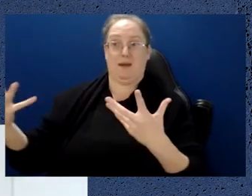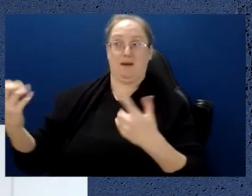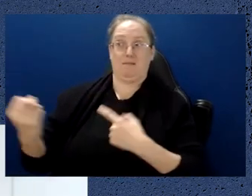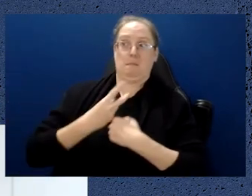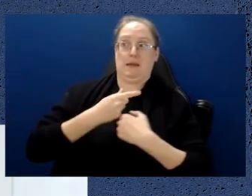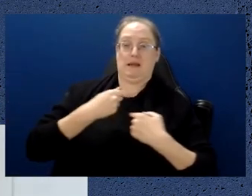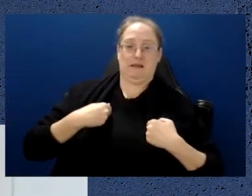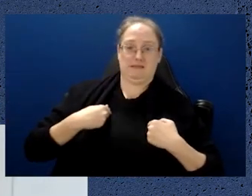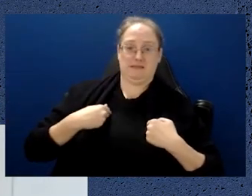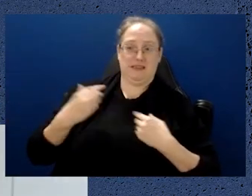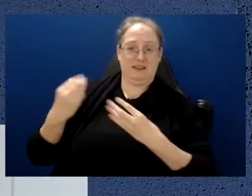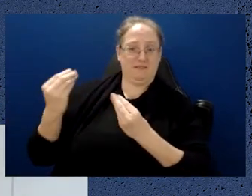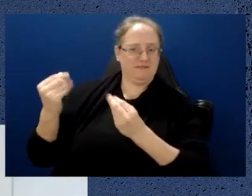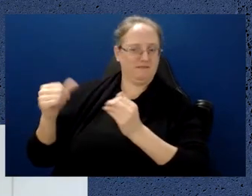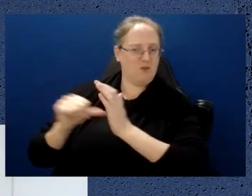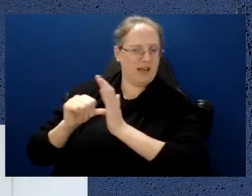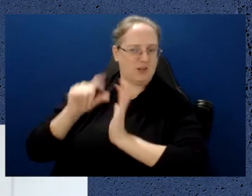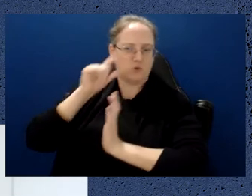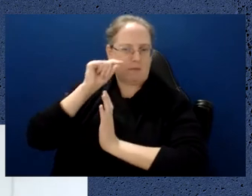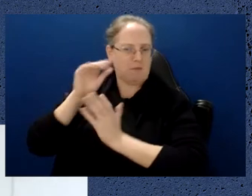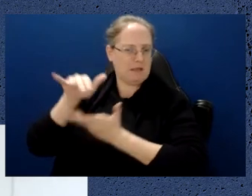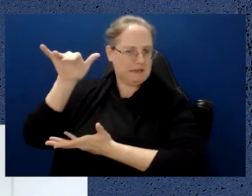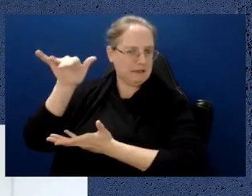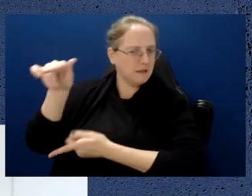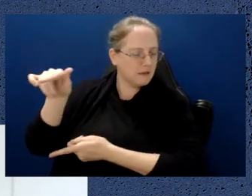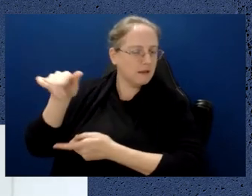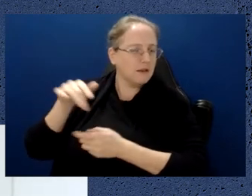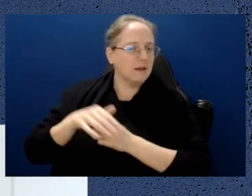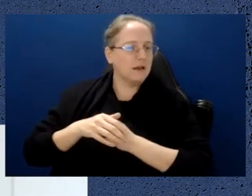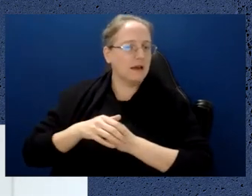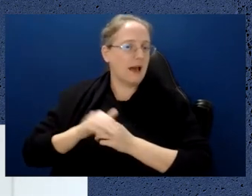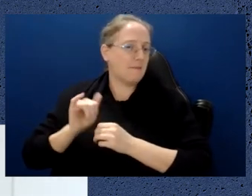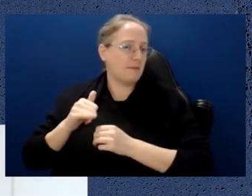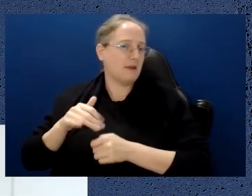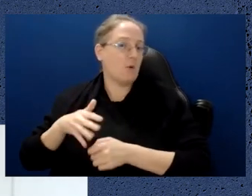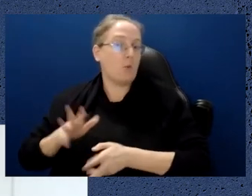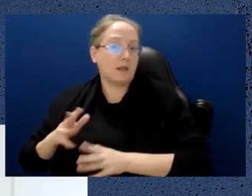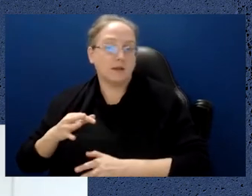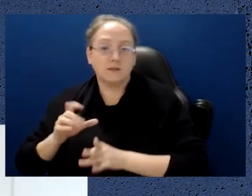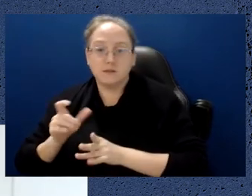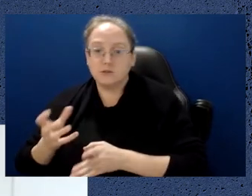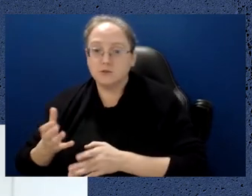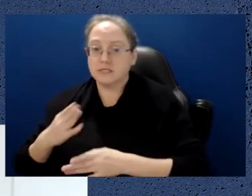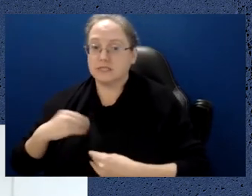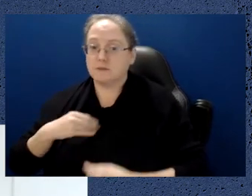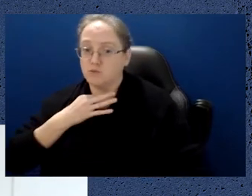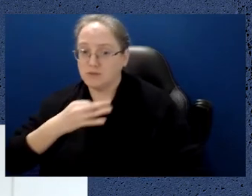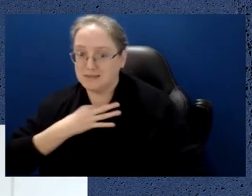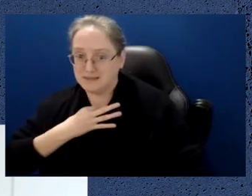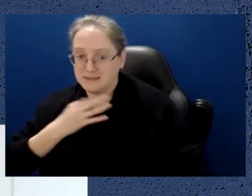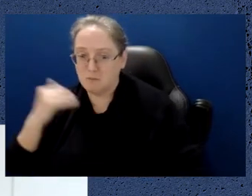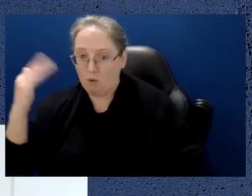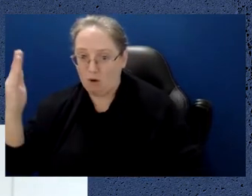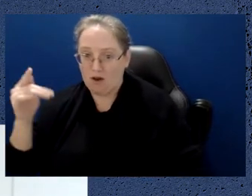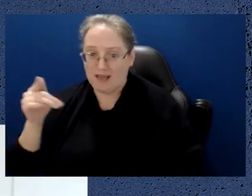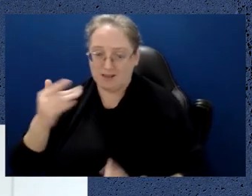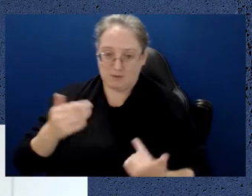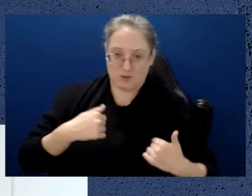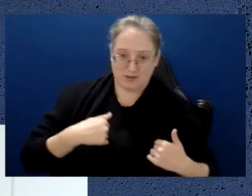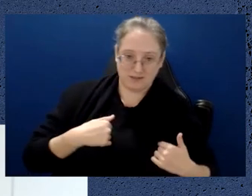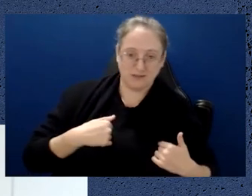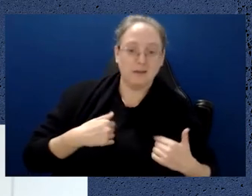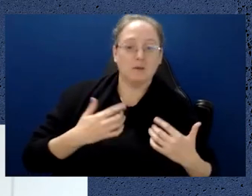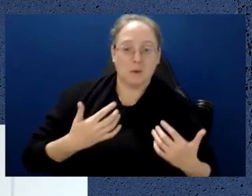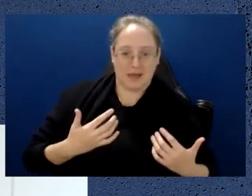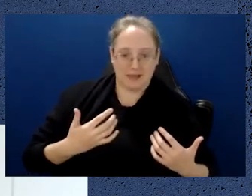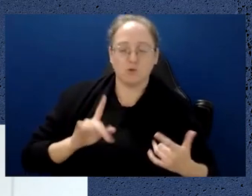in financial terms and perhaps risk taking as well. What are the particular opportunities for